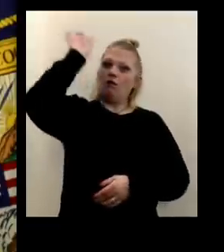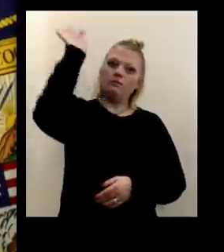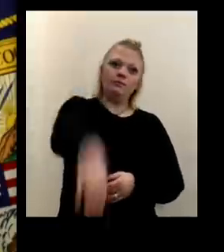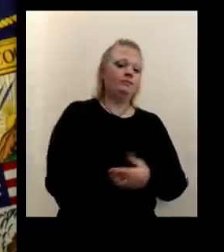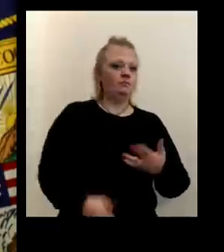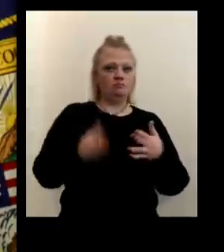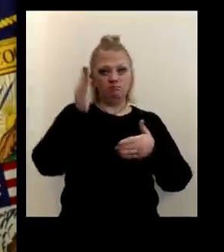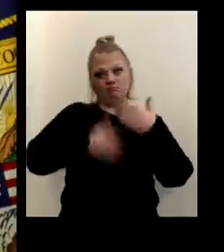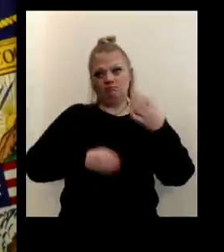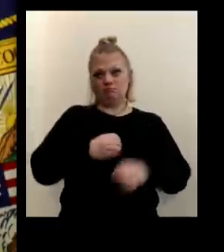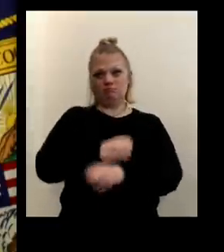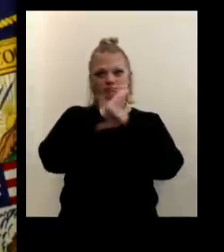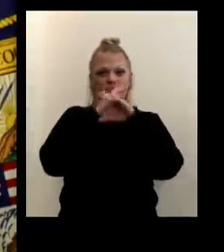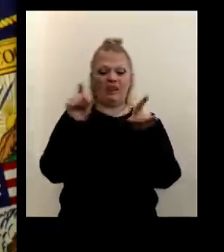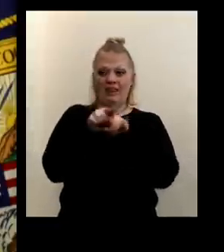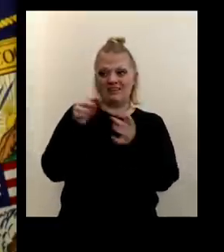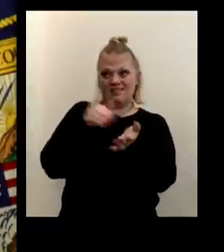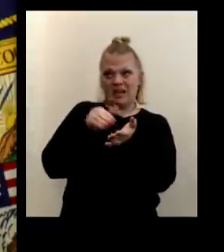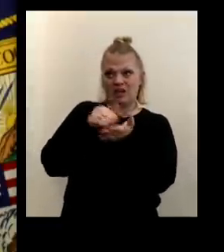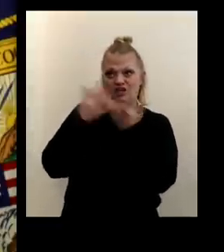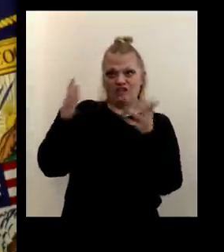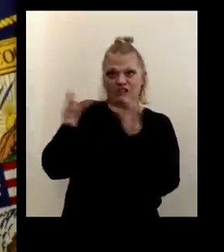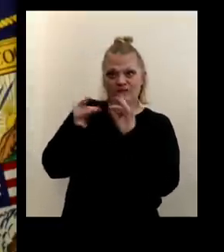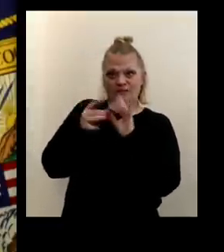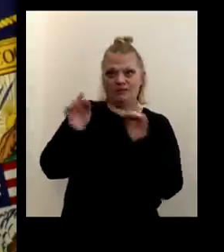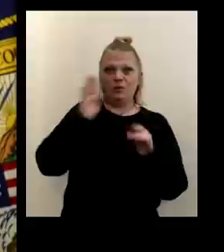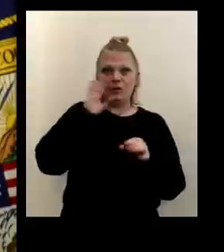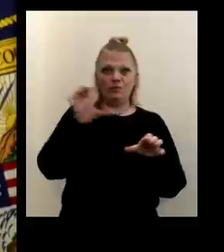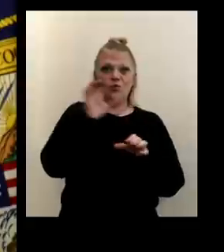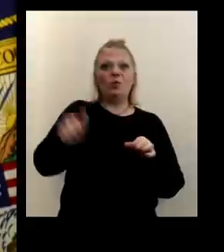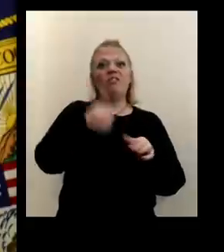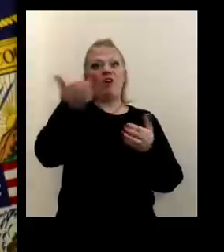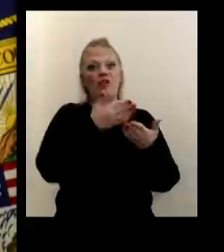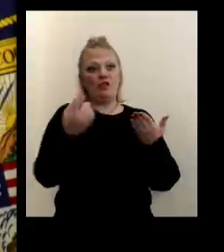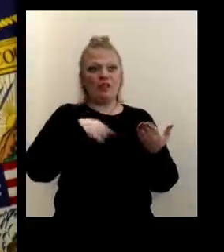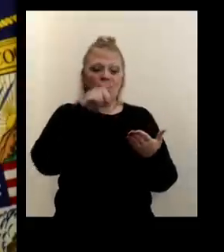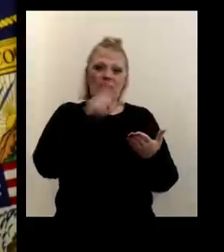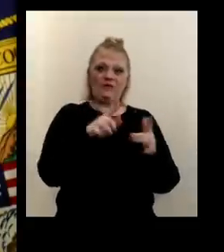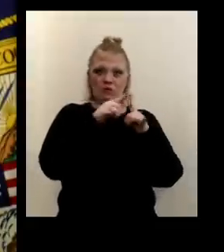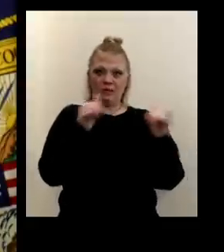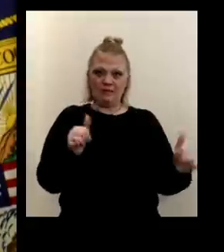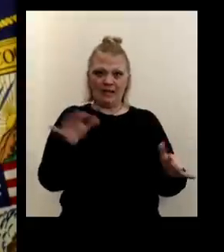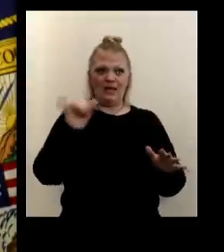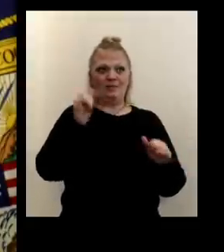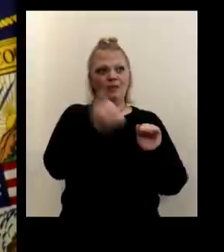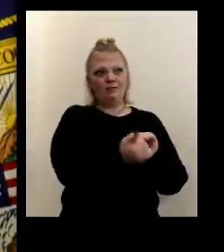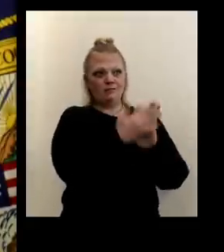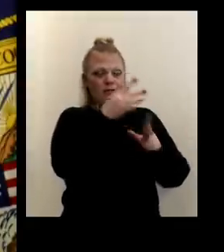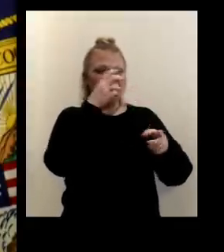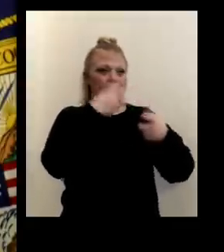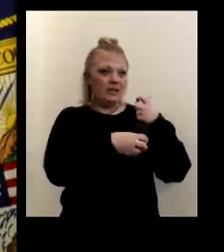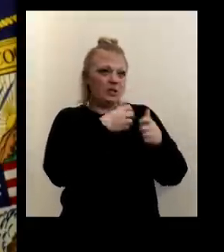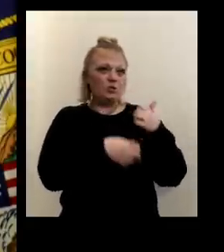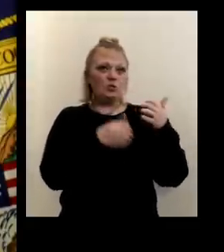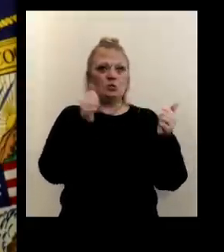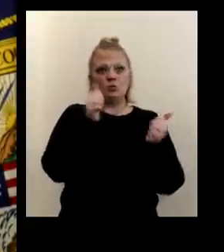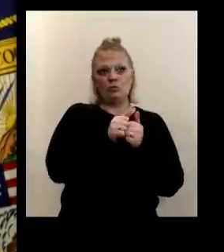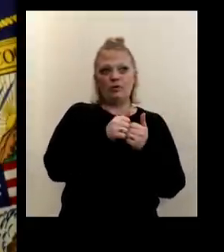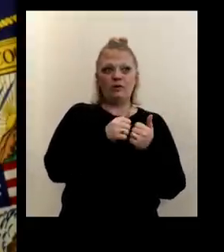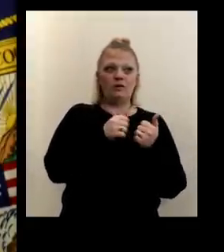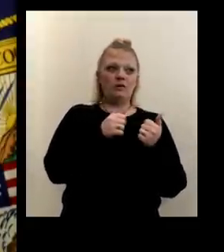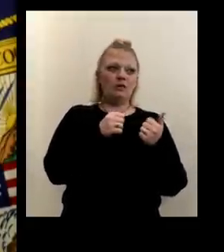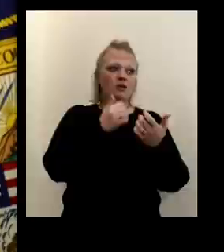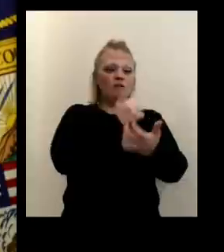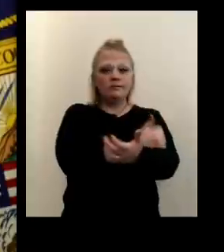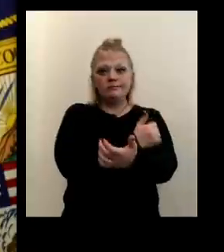crisis. And as the doctor noted, we will be doing the other things we need to too, such as addressing issues with those who have a substance